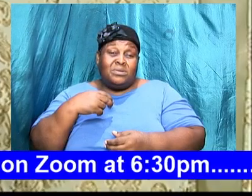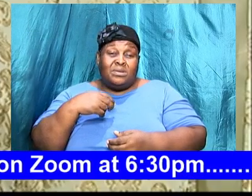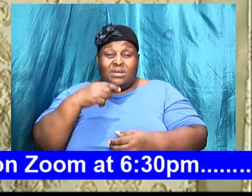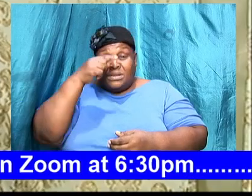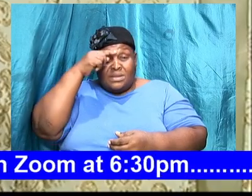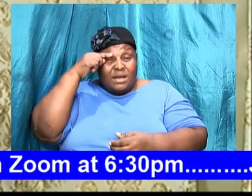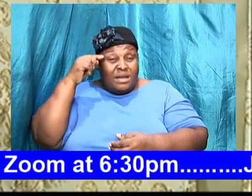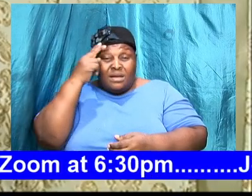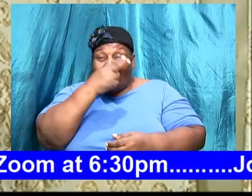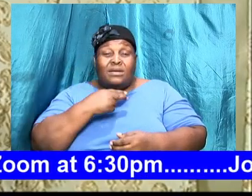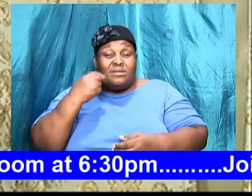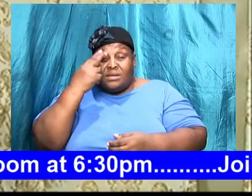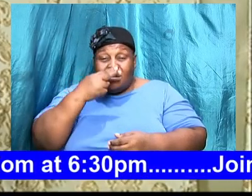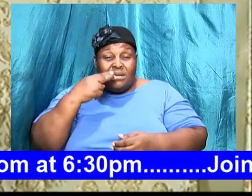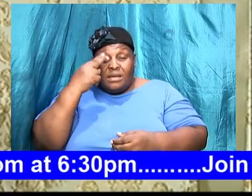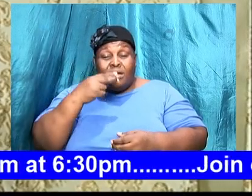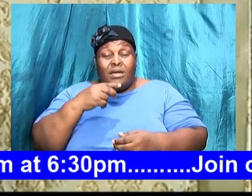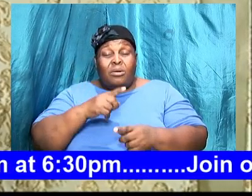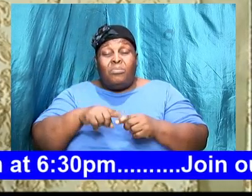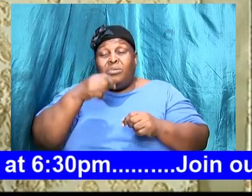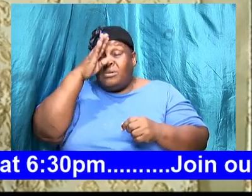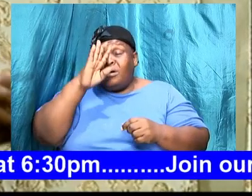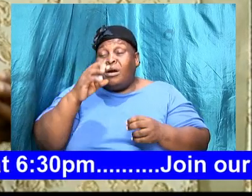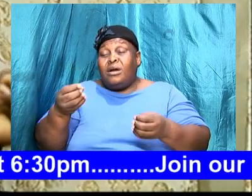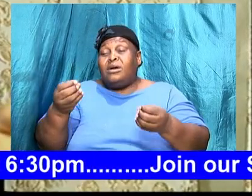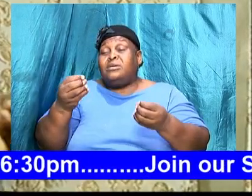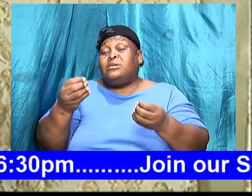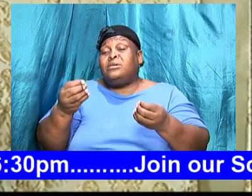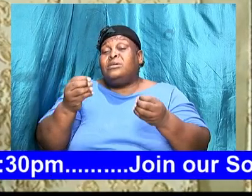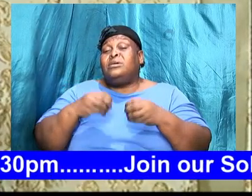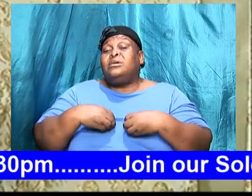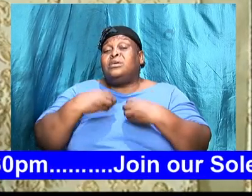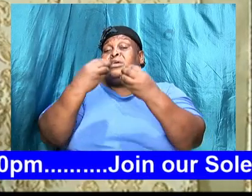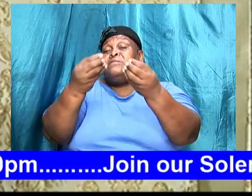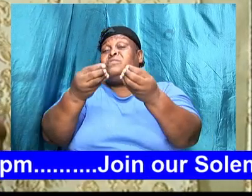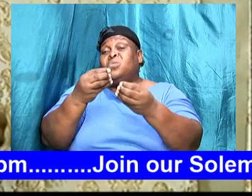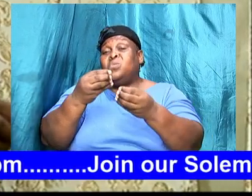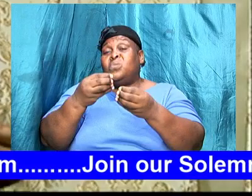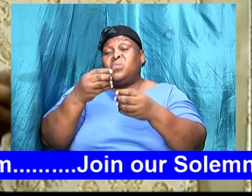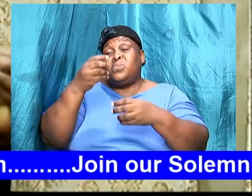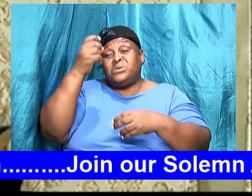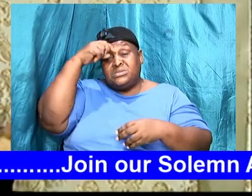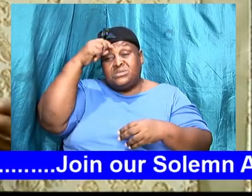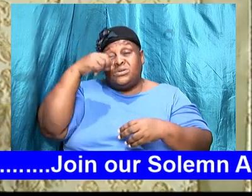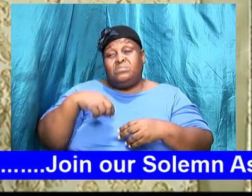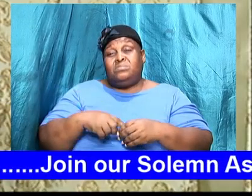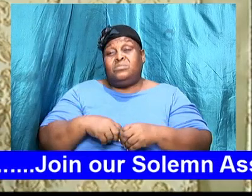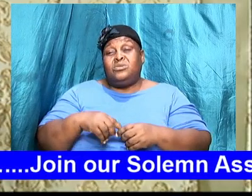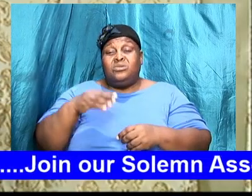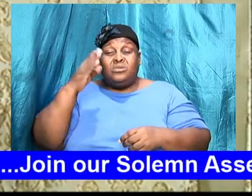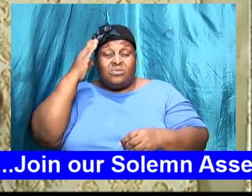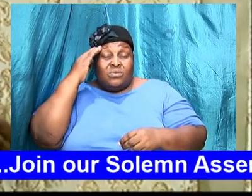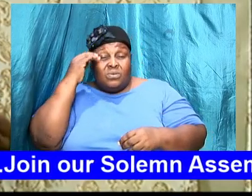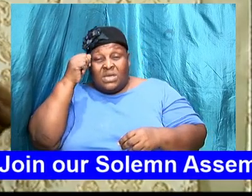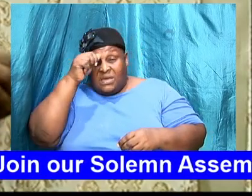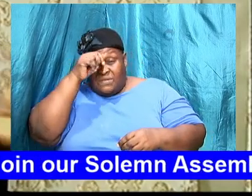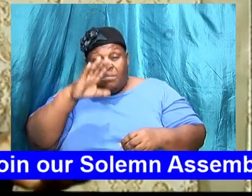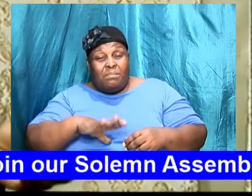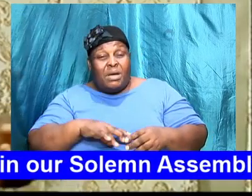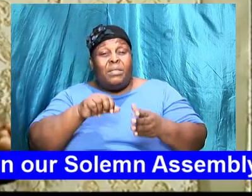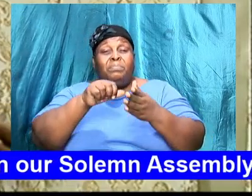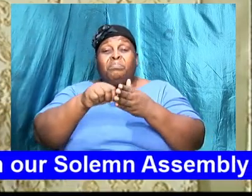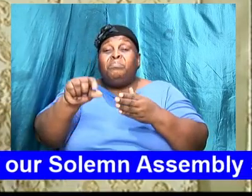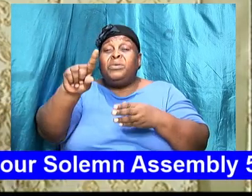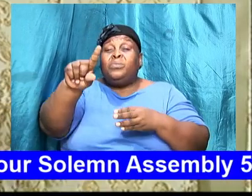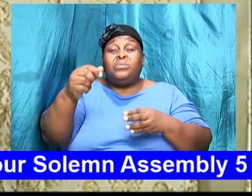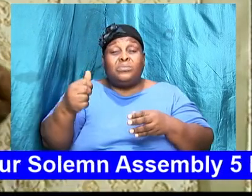but God give you wisdom you need to look at if the man pain in tides you need to look at if he mean you need to look at if he love